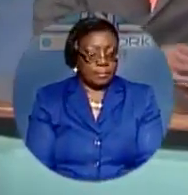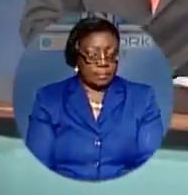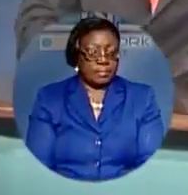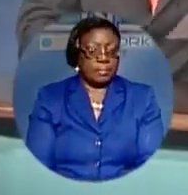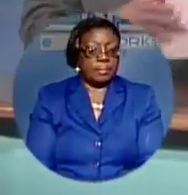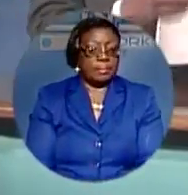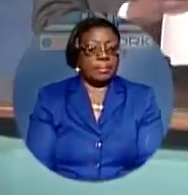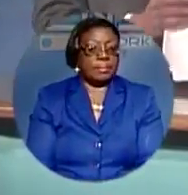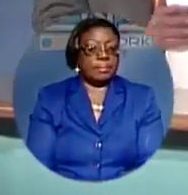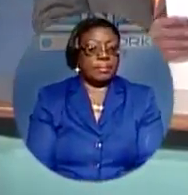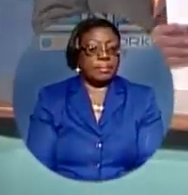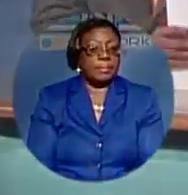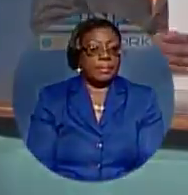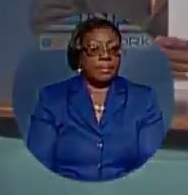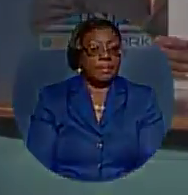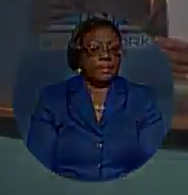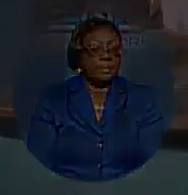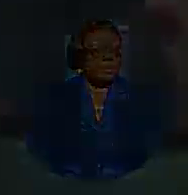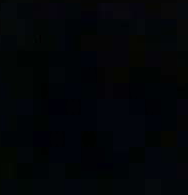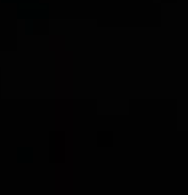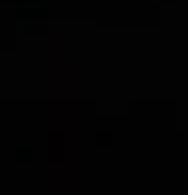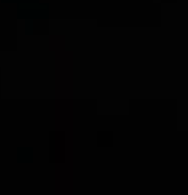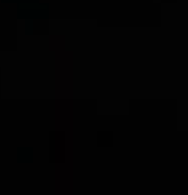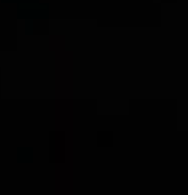We'll be right